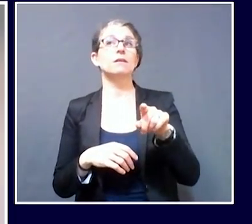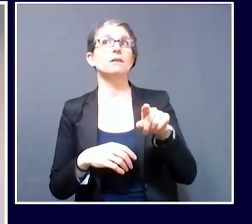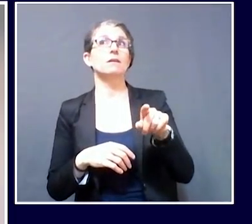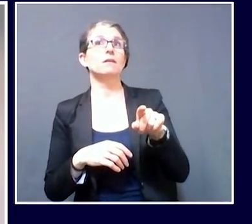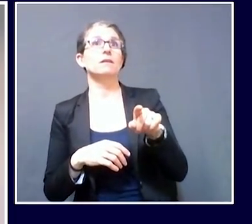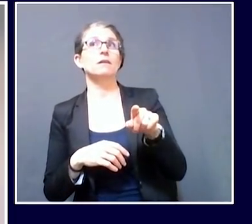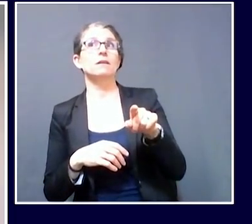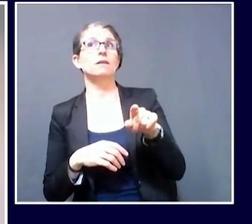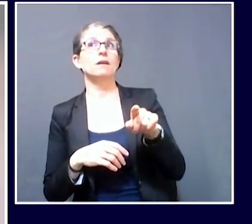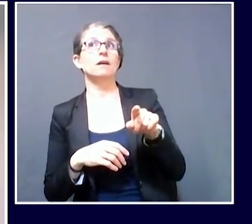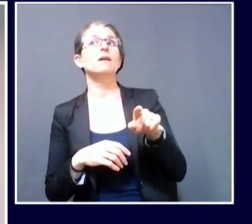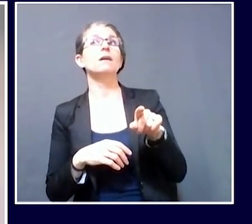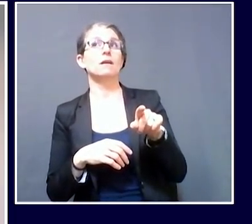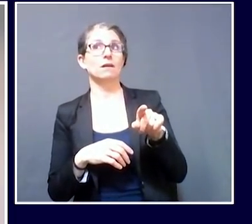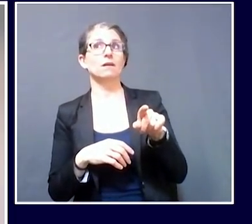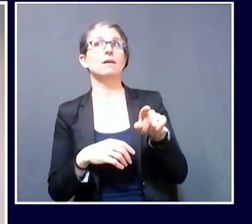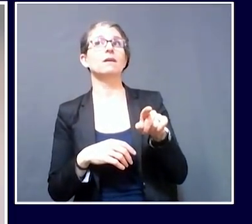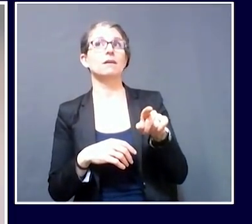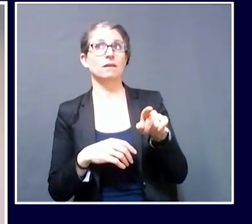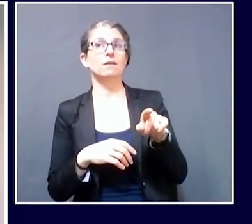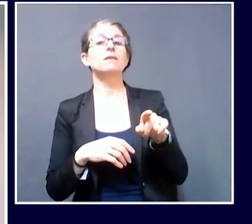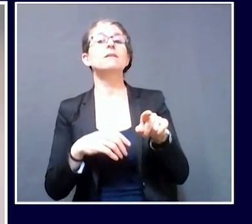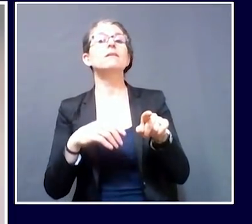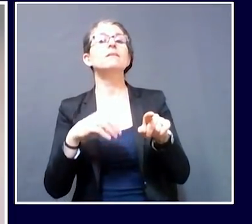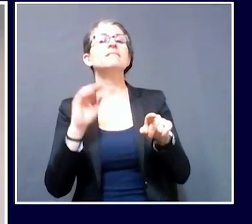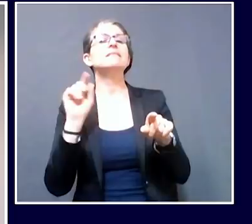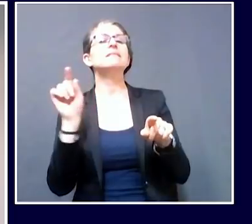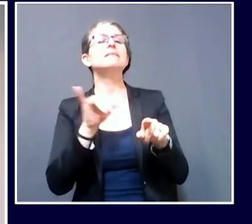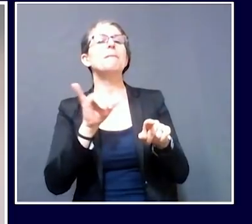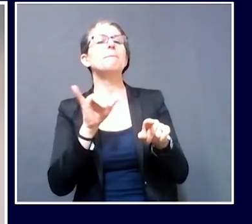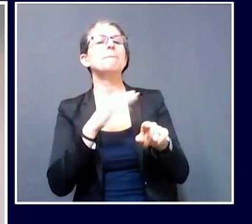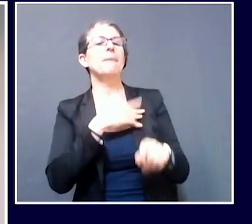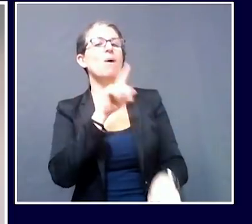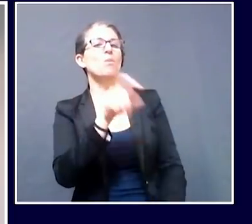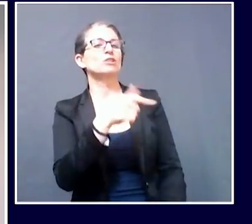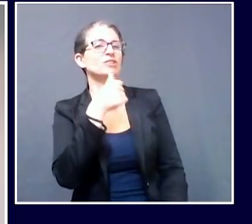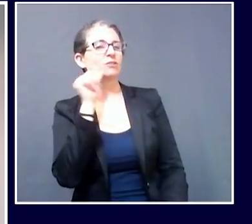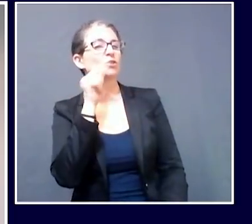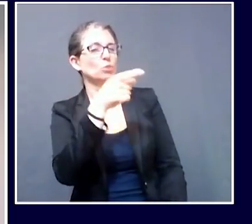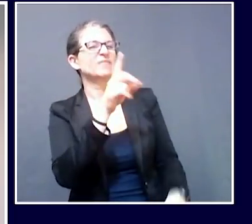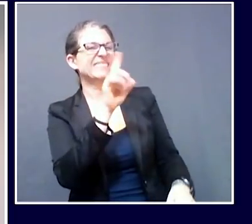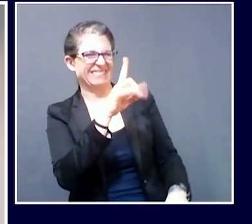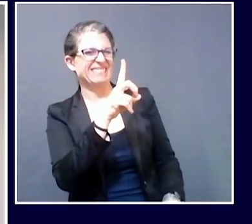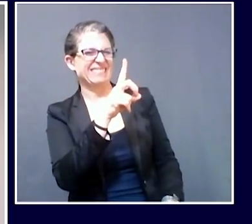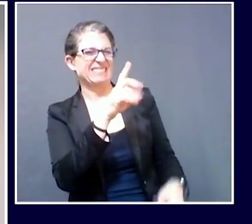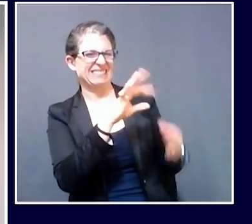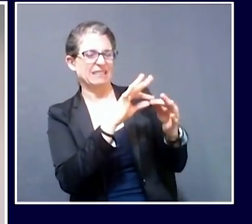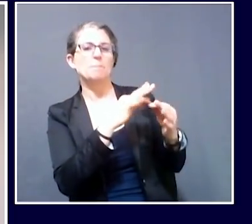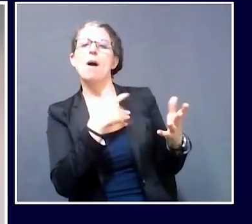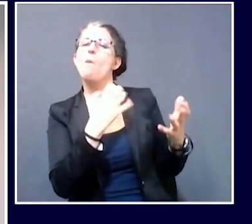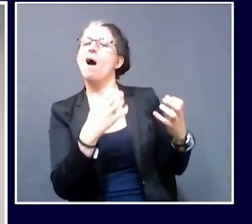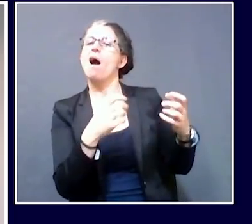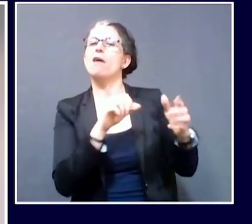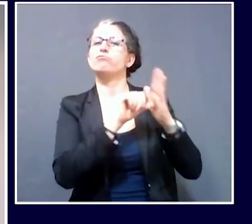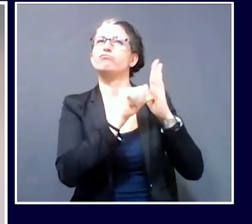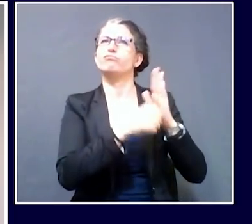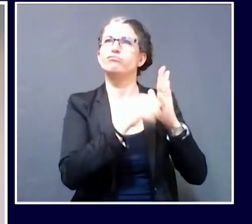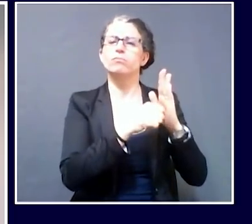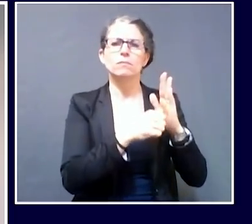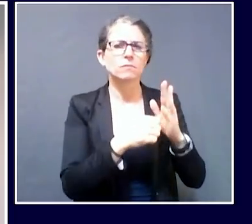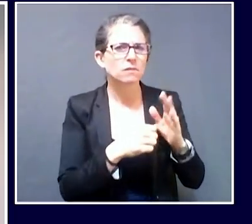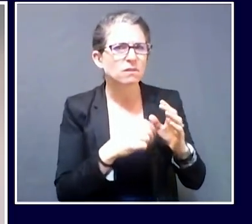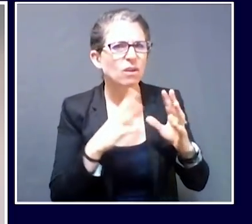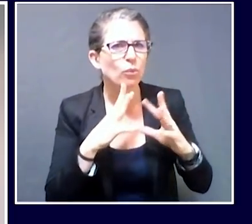yesterday and you've talked about already, which is this added testing and its connection with bringing back the first